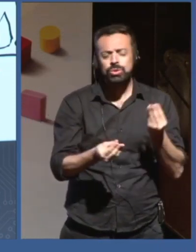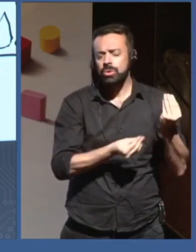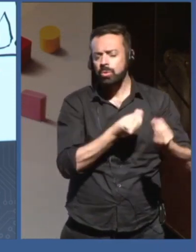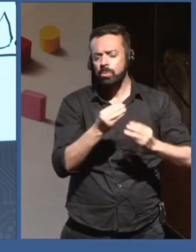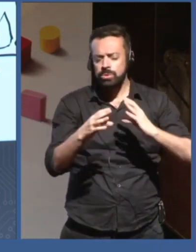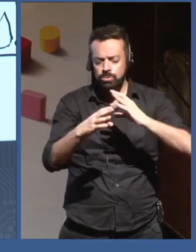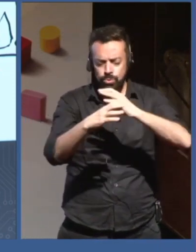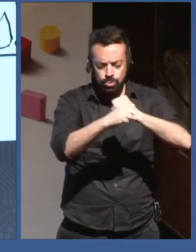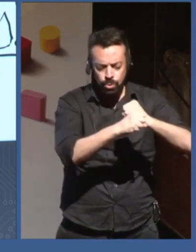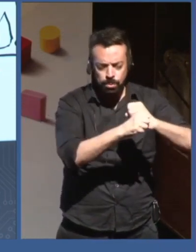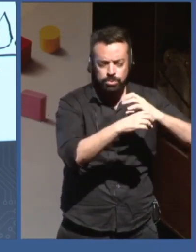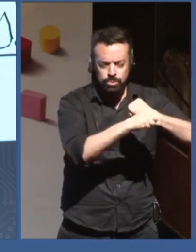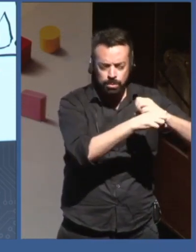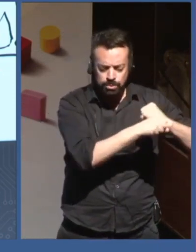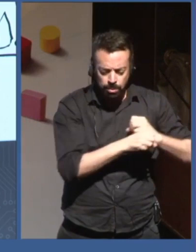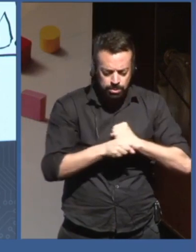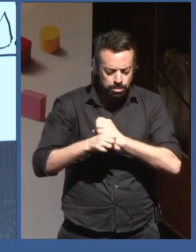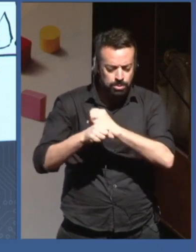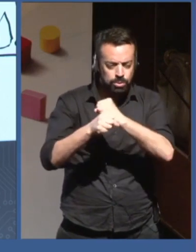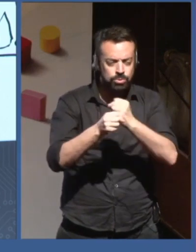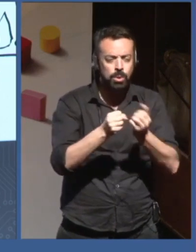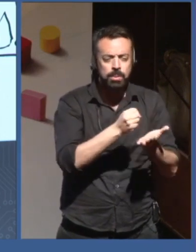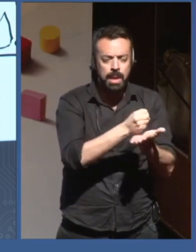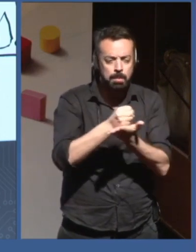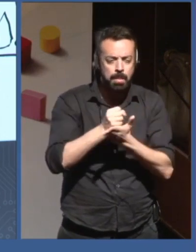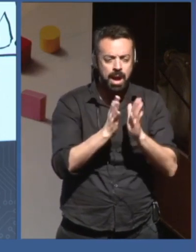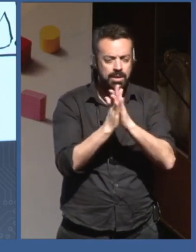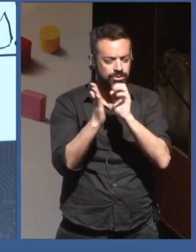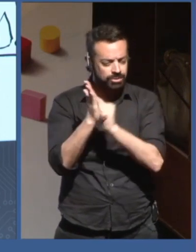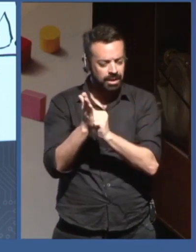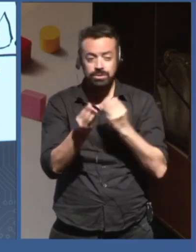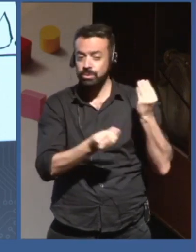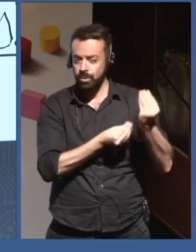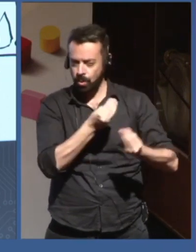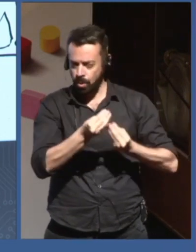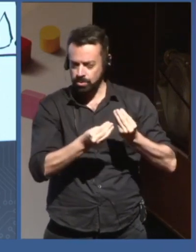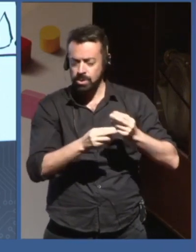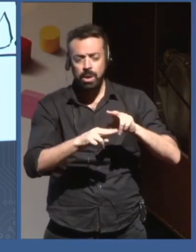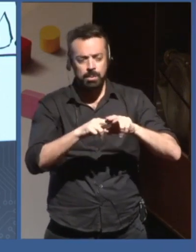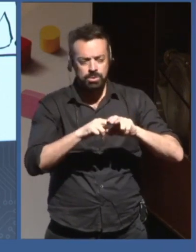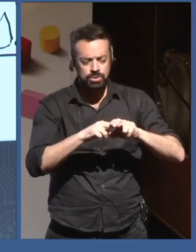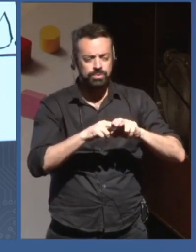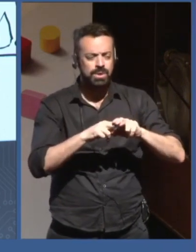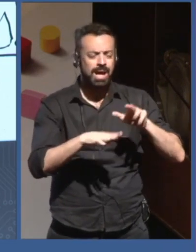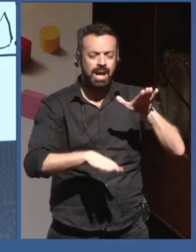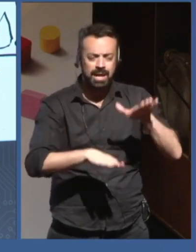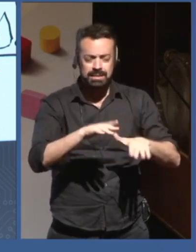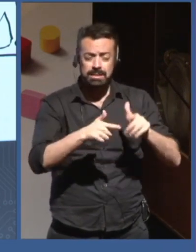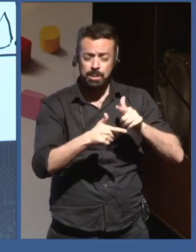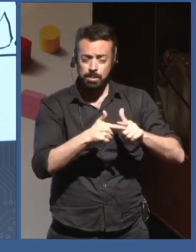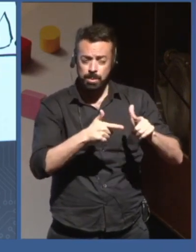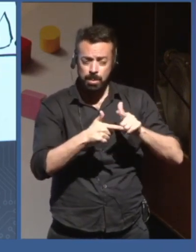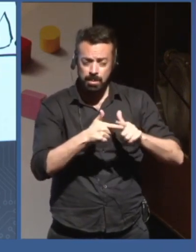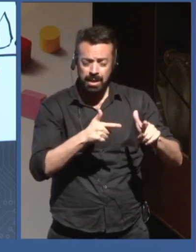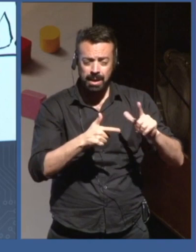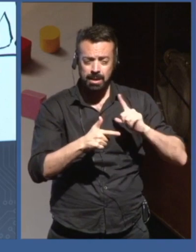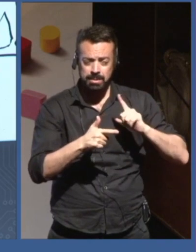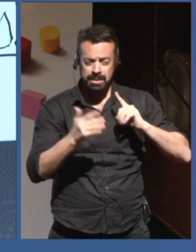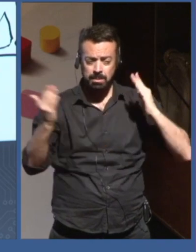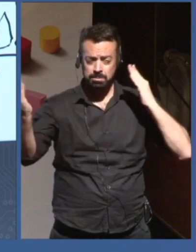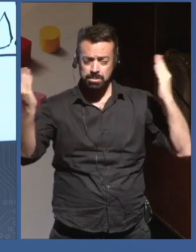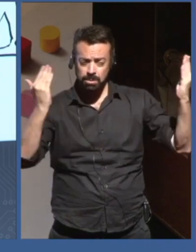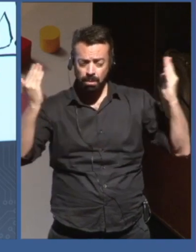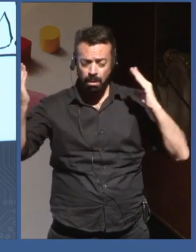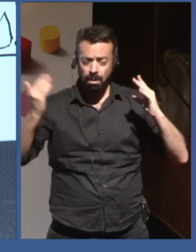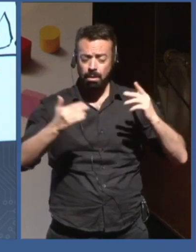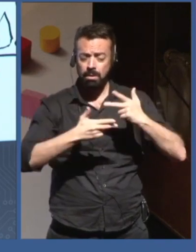because of politics, because of psychology, because of many things. And so this little gentleman is saying, well, the data revolution is